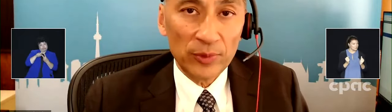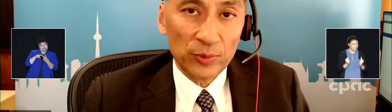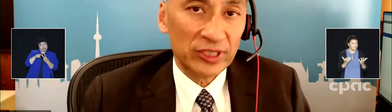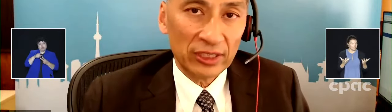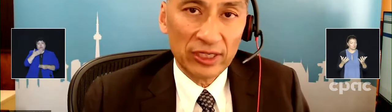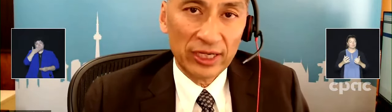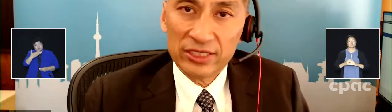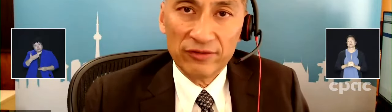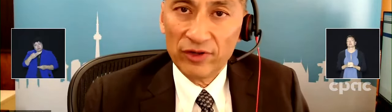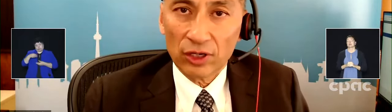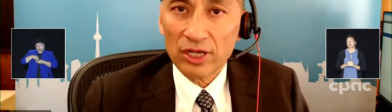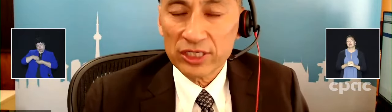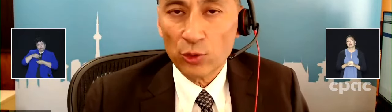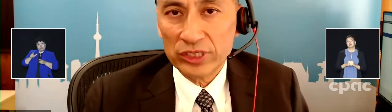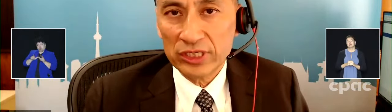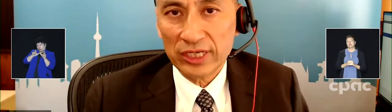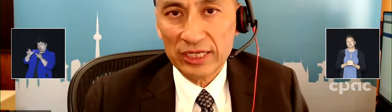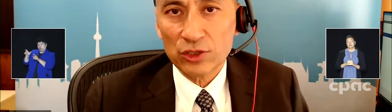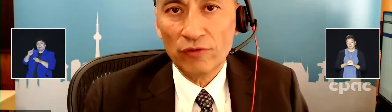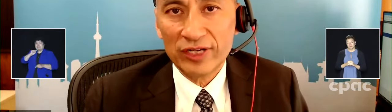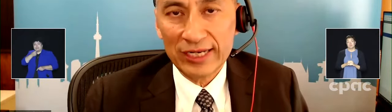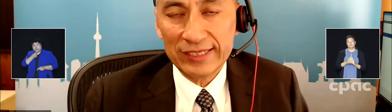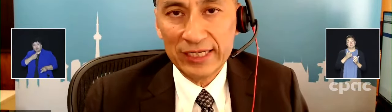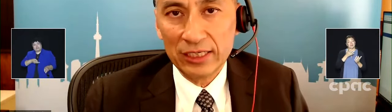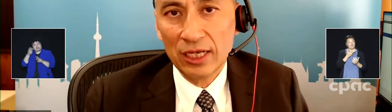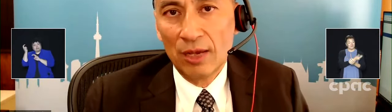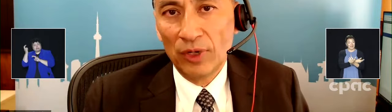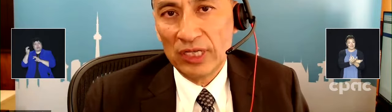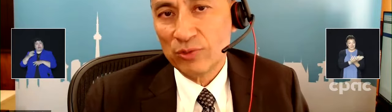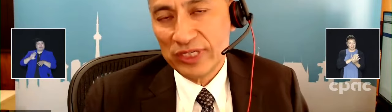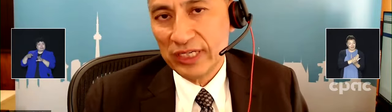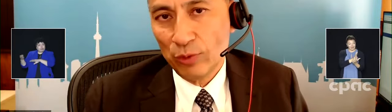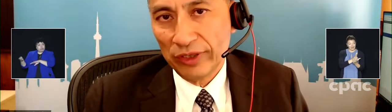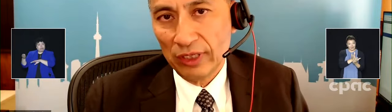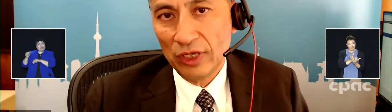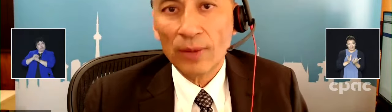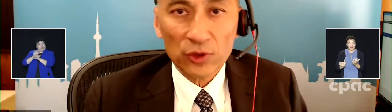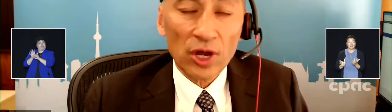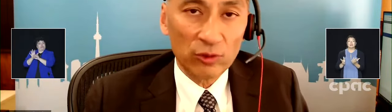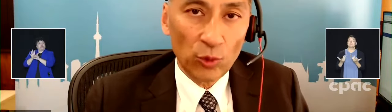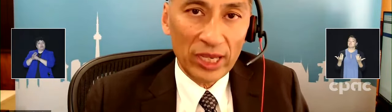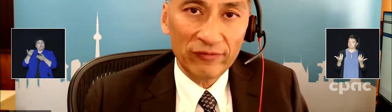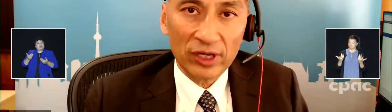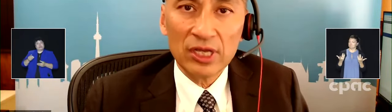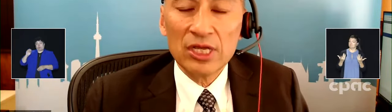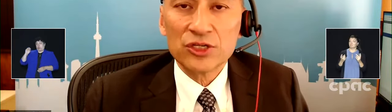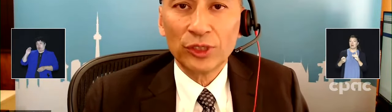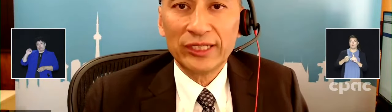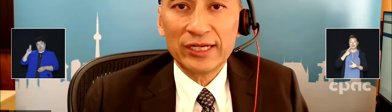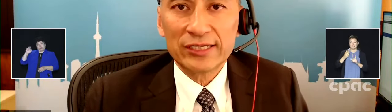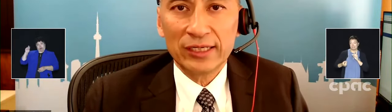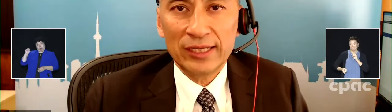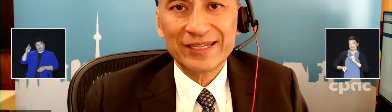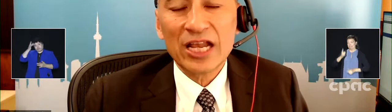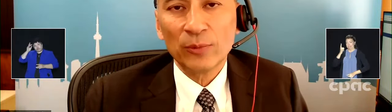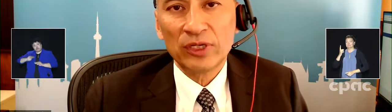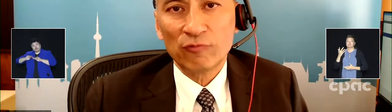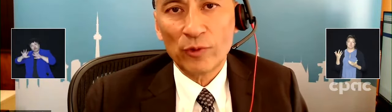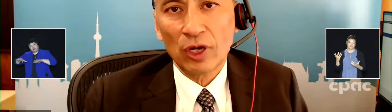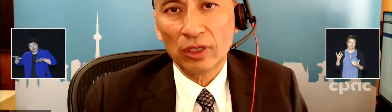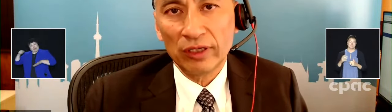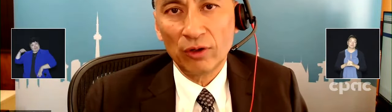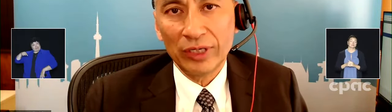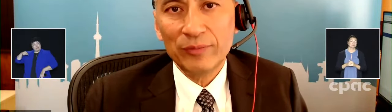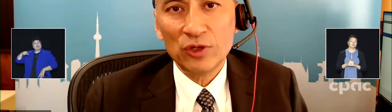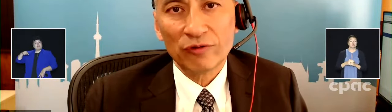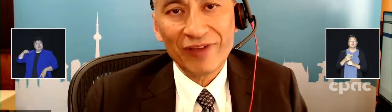very good job in protecting and getting severe consequences against COVID-19. But as we've seen with the Omicron wave, certainly there's an element